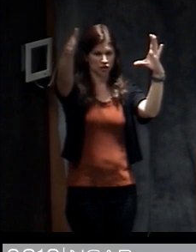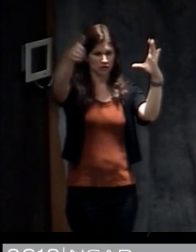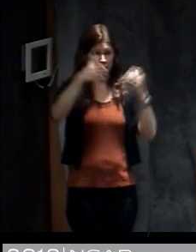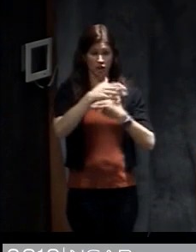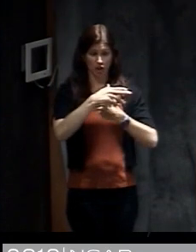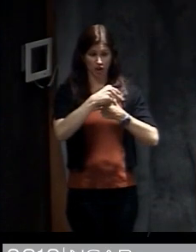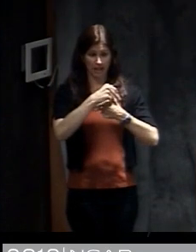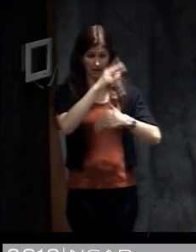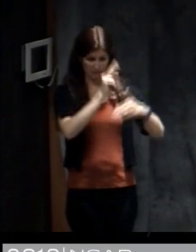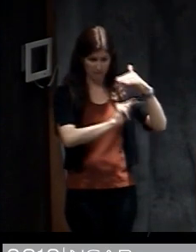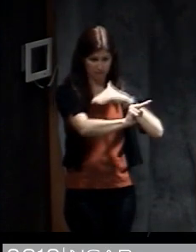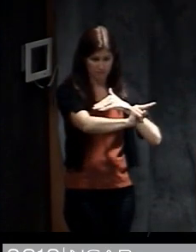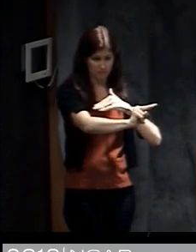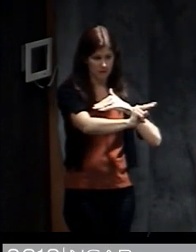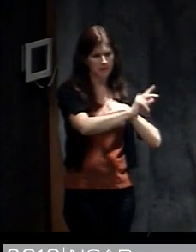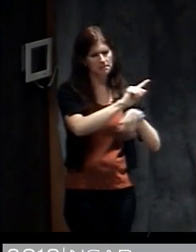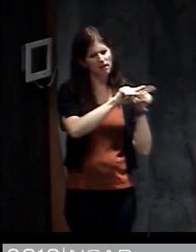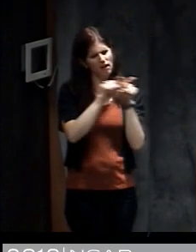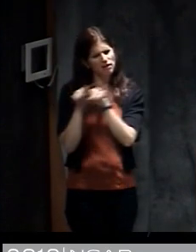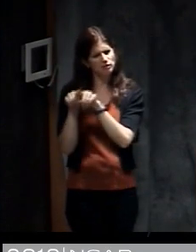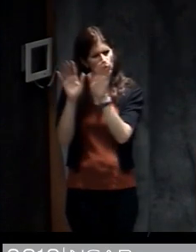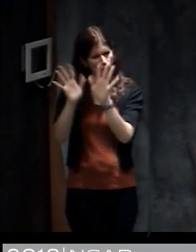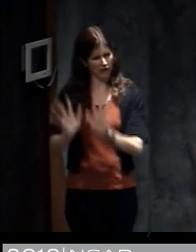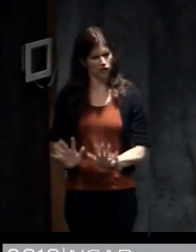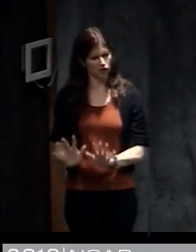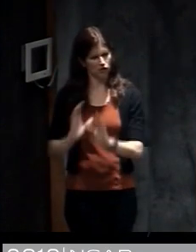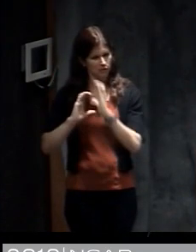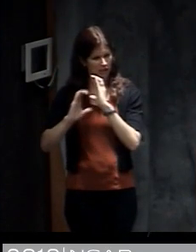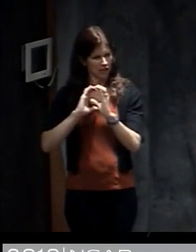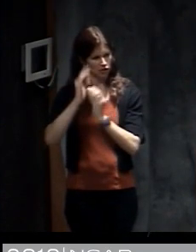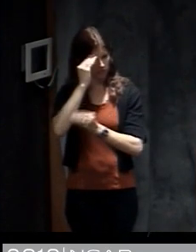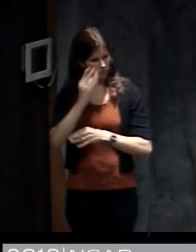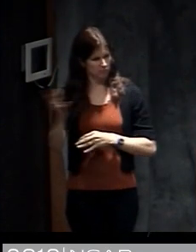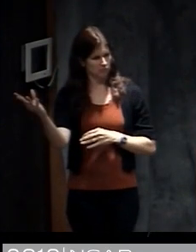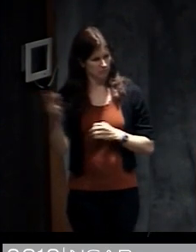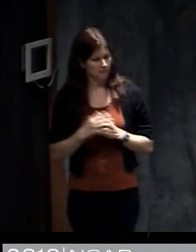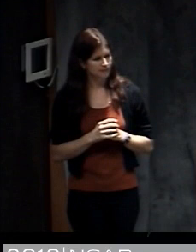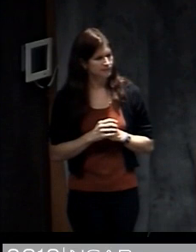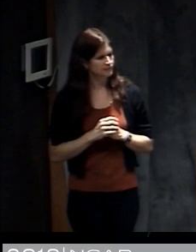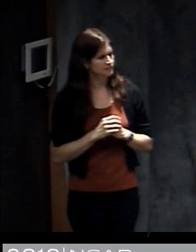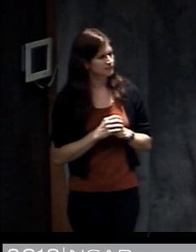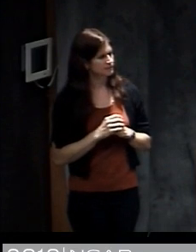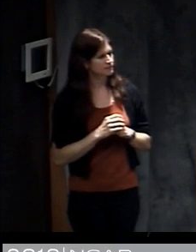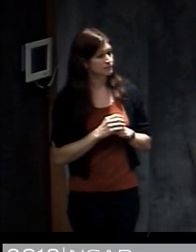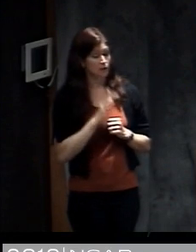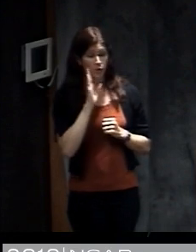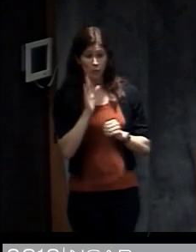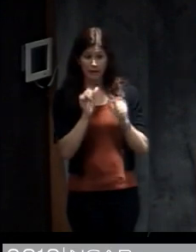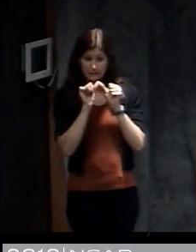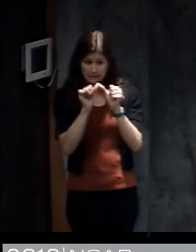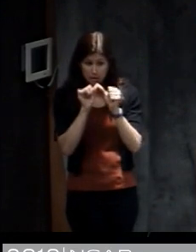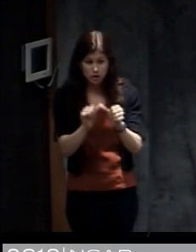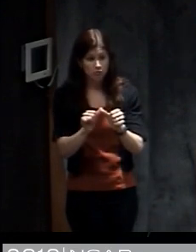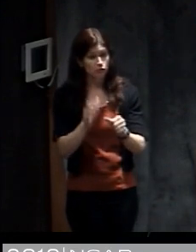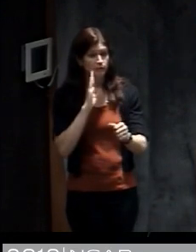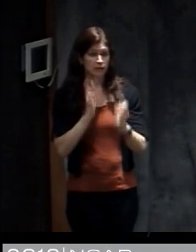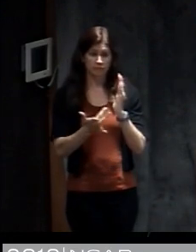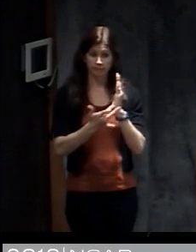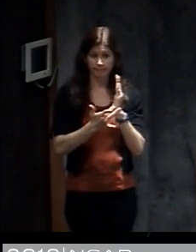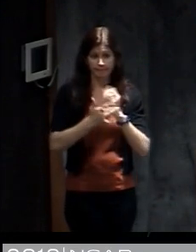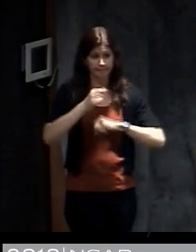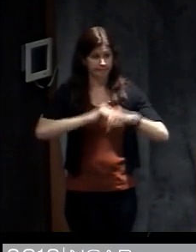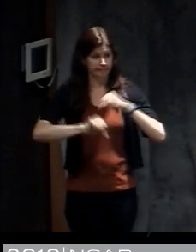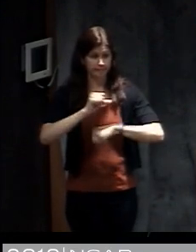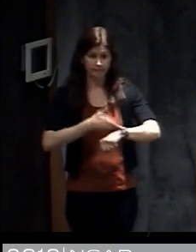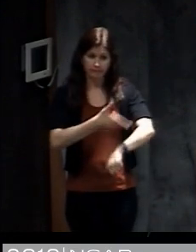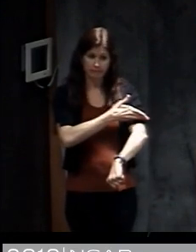forecasting and hazard forecasting, but for weather communication in general and weather forecasting. So there'll continue to be many advances in science technology that are